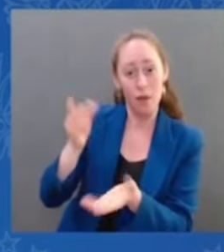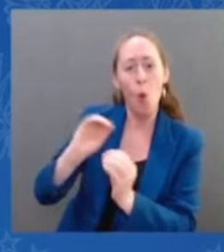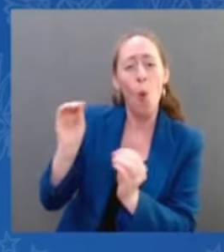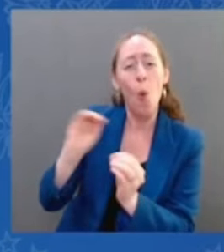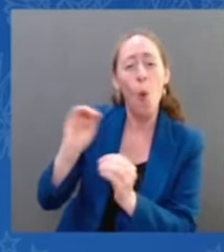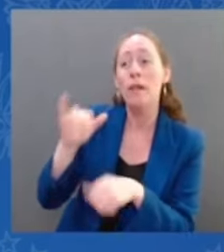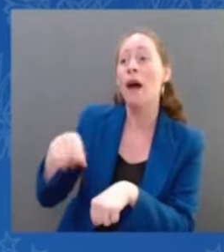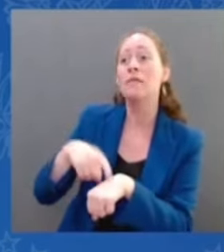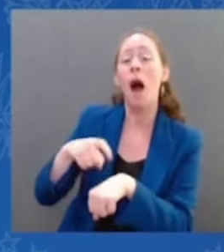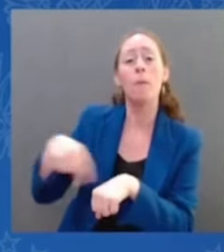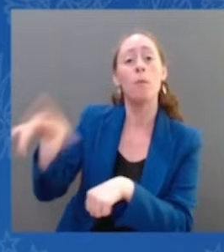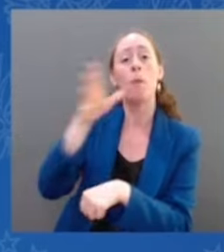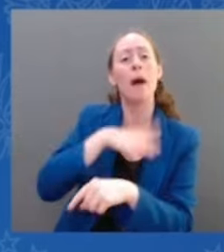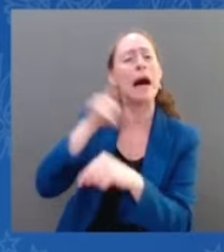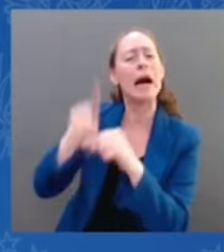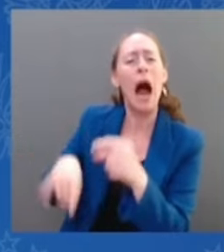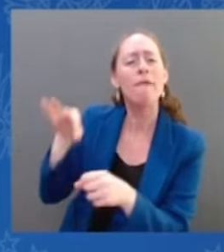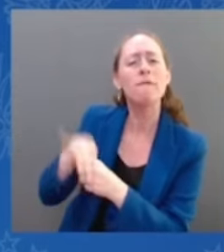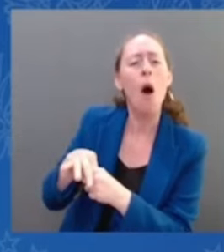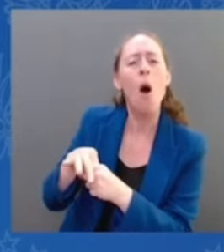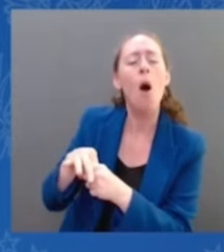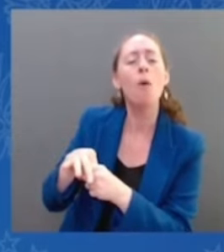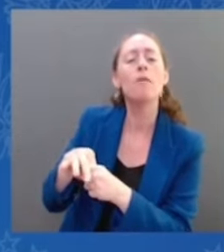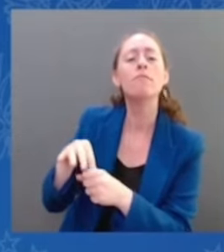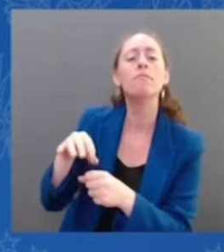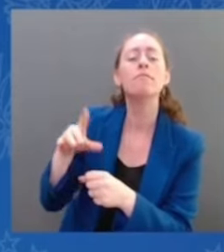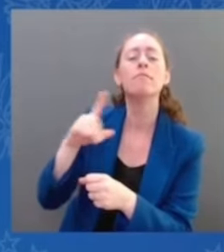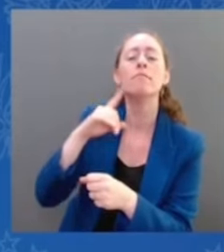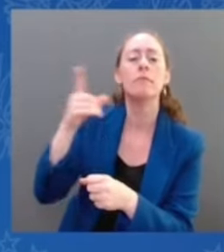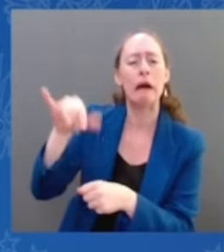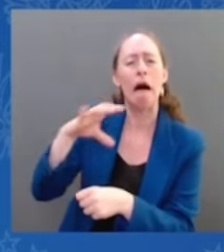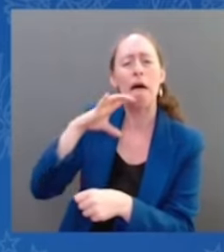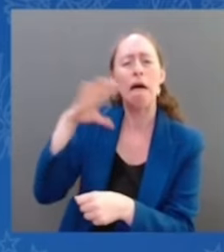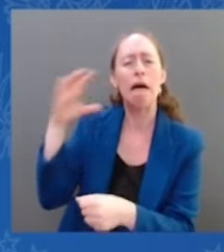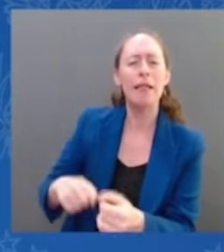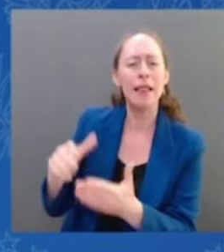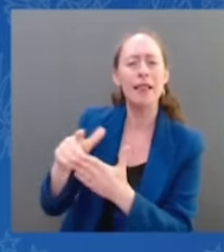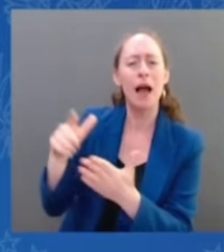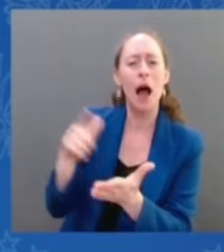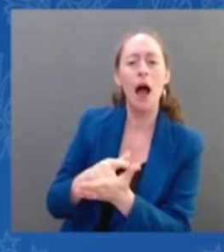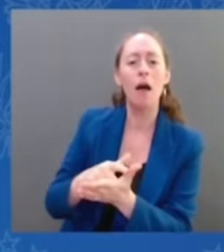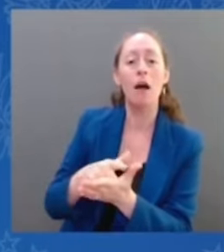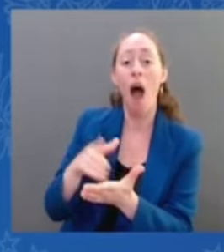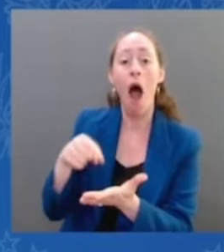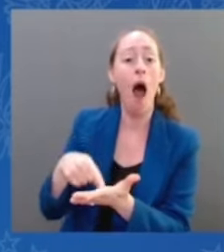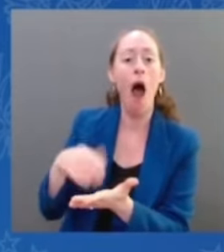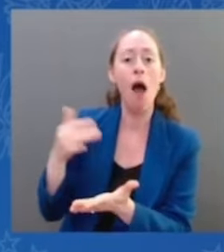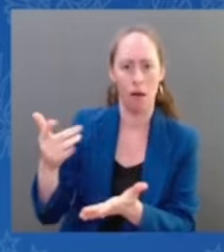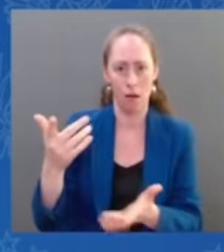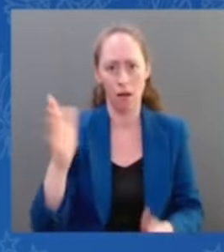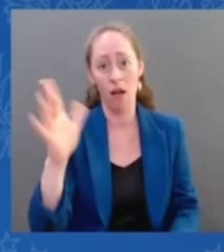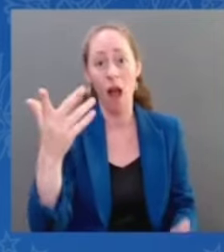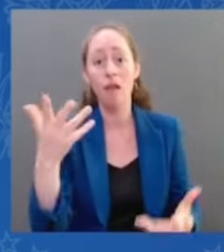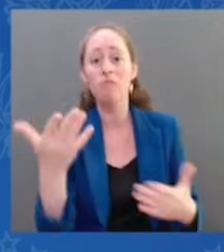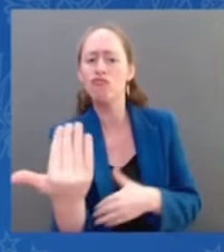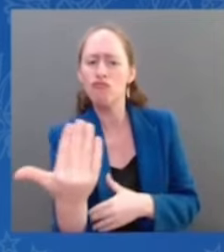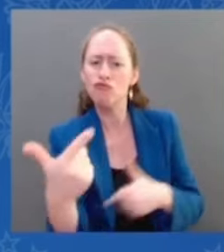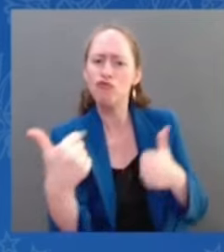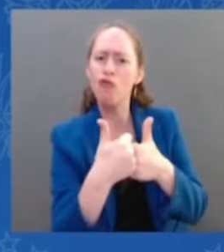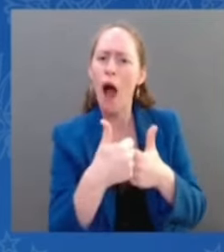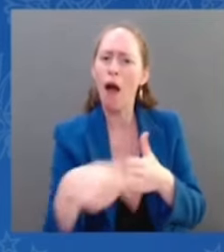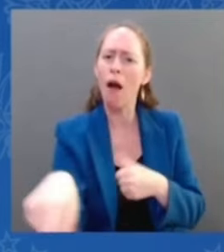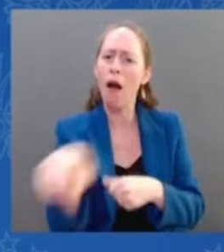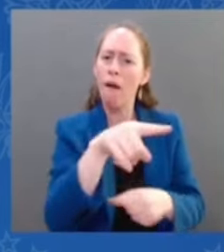and restore the very rights they've just taken away. One of the most extraordinary parts of the decision, in my view, is the